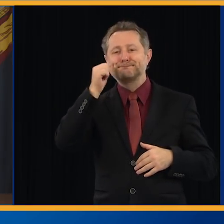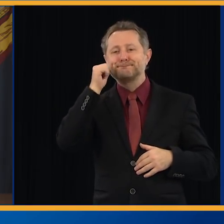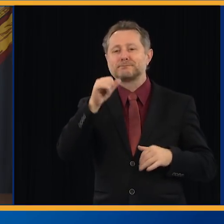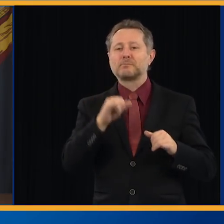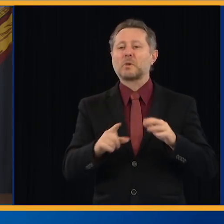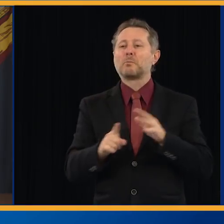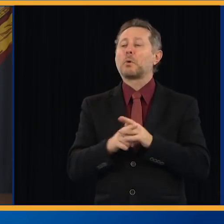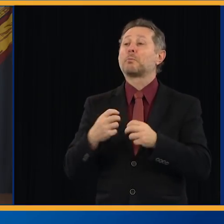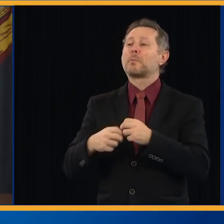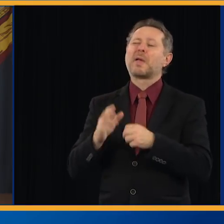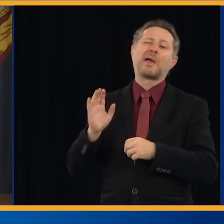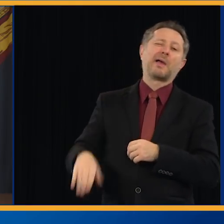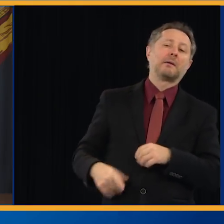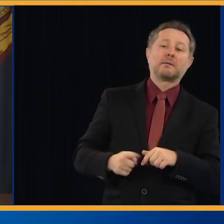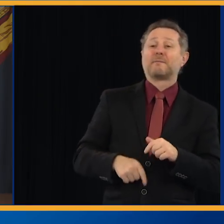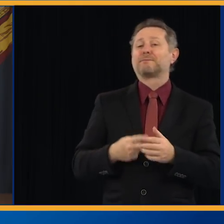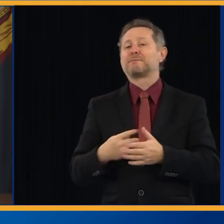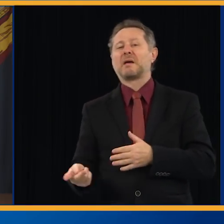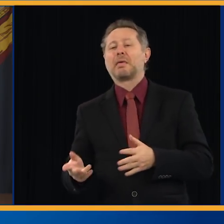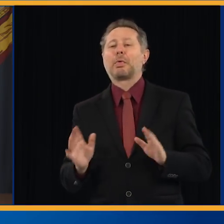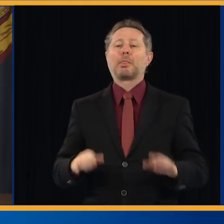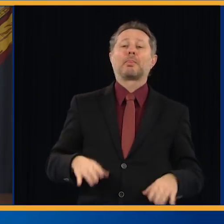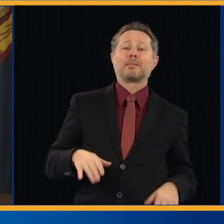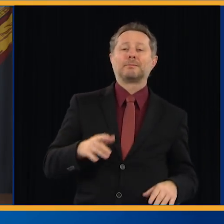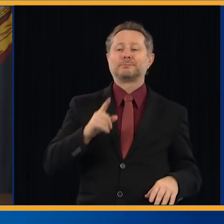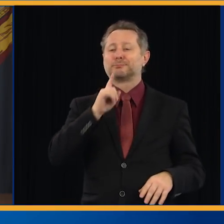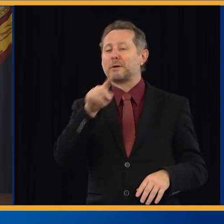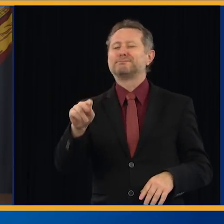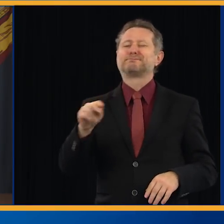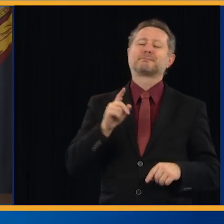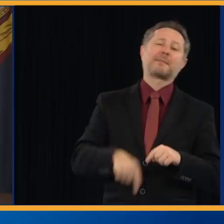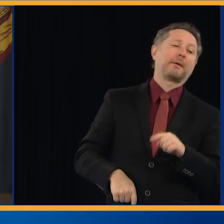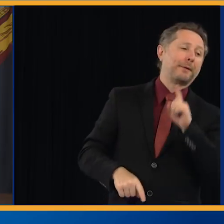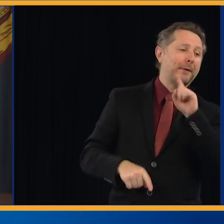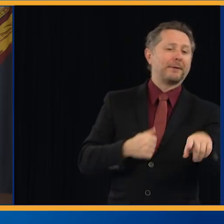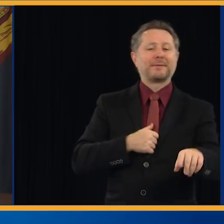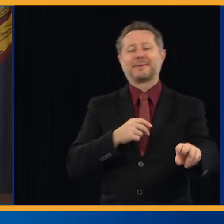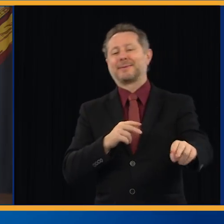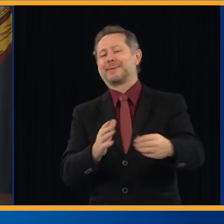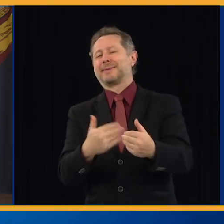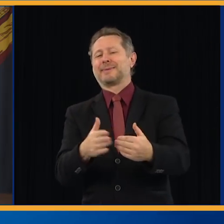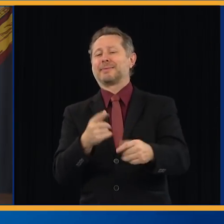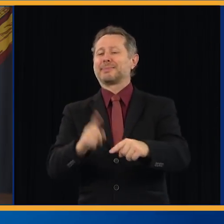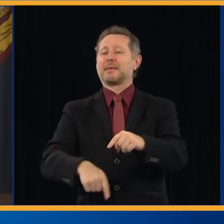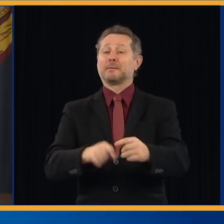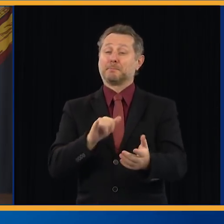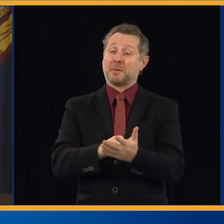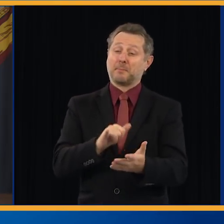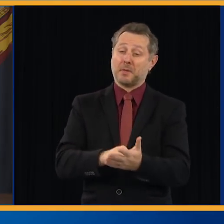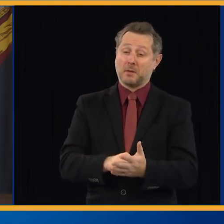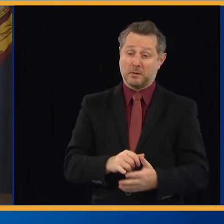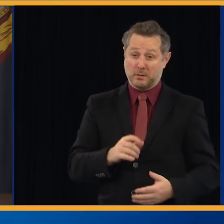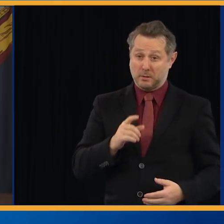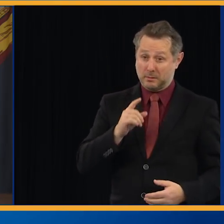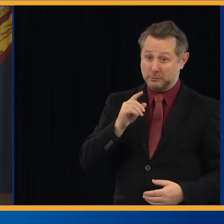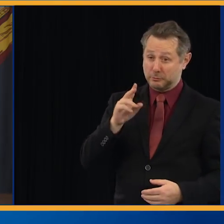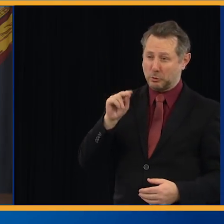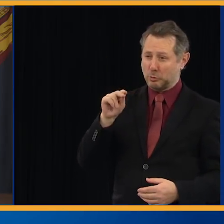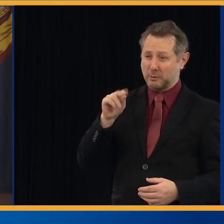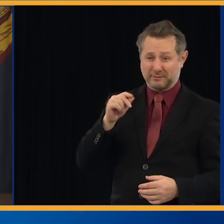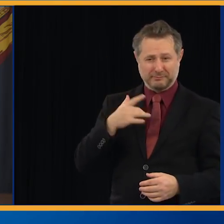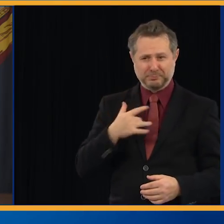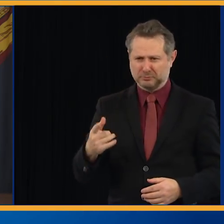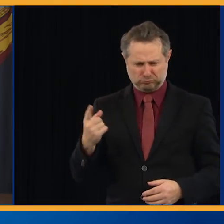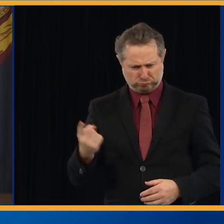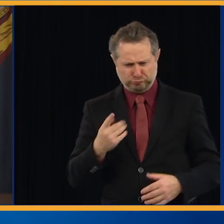just to say no. It's easier to say this is all we can do. It's impossible. That's not what the mayor is doing here. The mayor is stepping up, and he's stepping